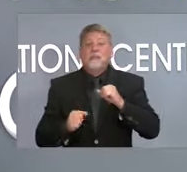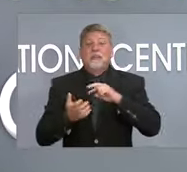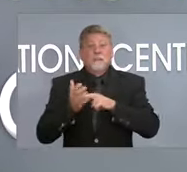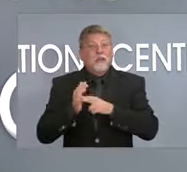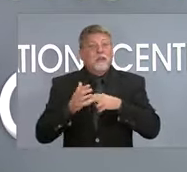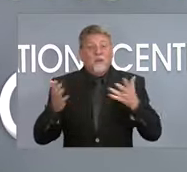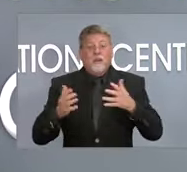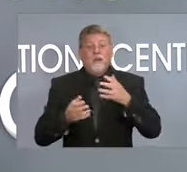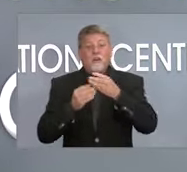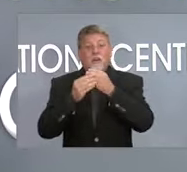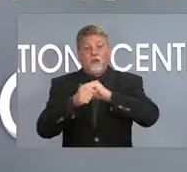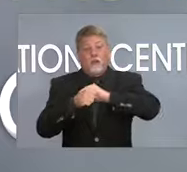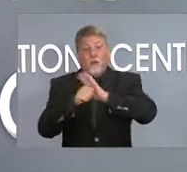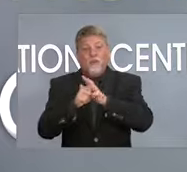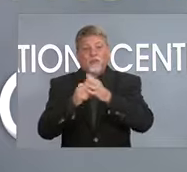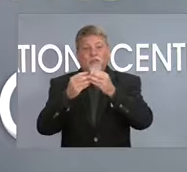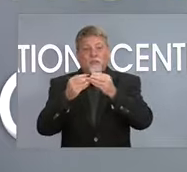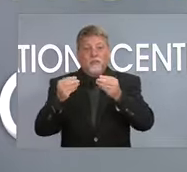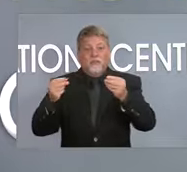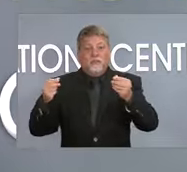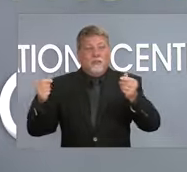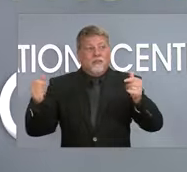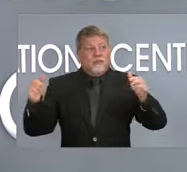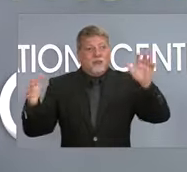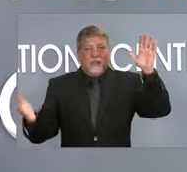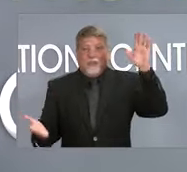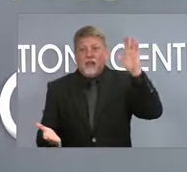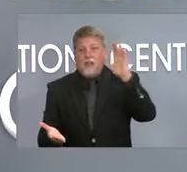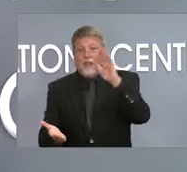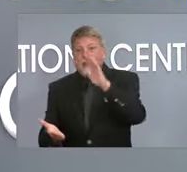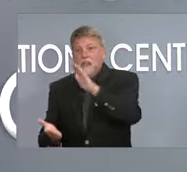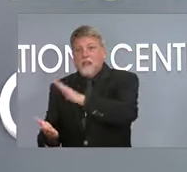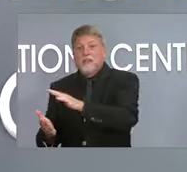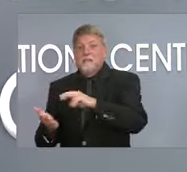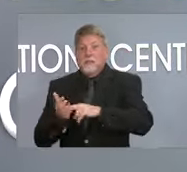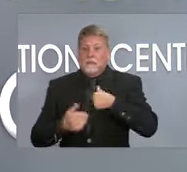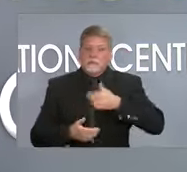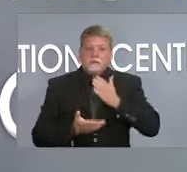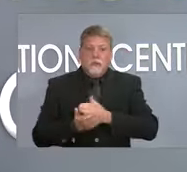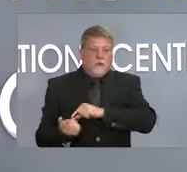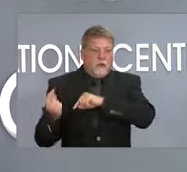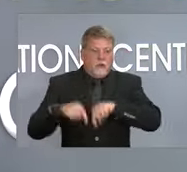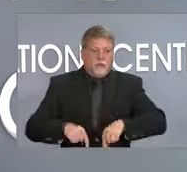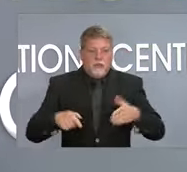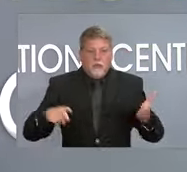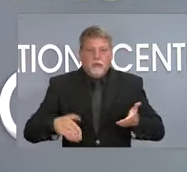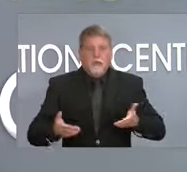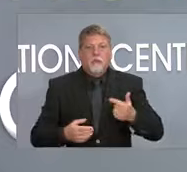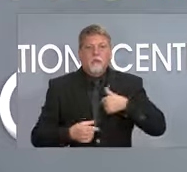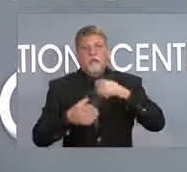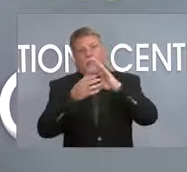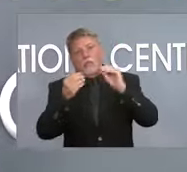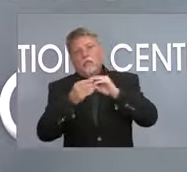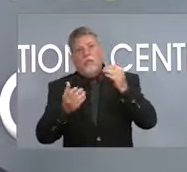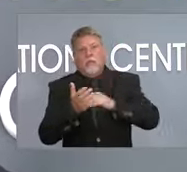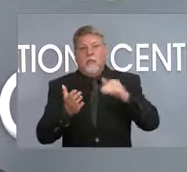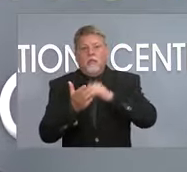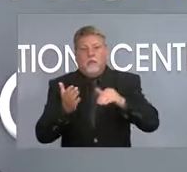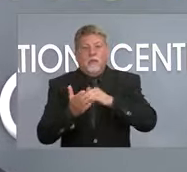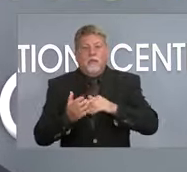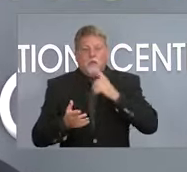and stop talking about this and and move forward. And I think everybody's ready to do that. Vaccines will get us there. Gotcha. Thank you.